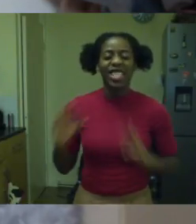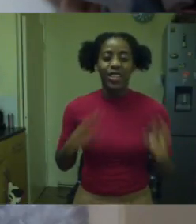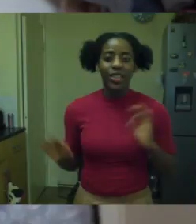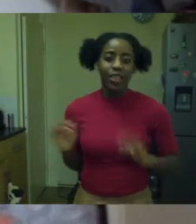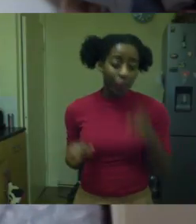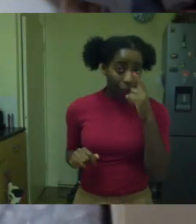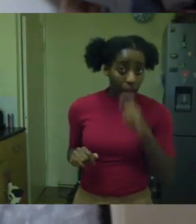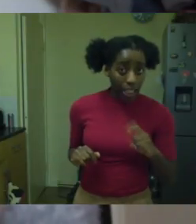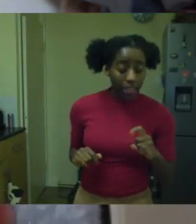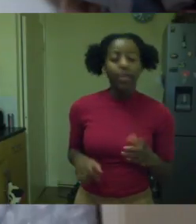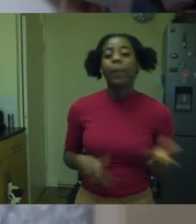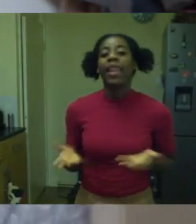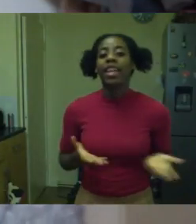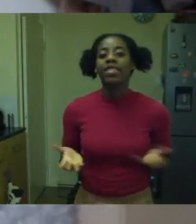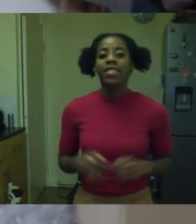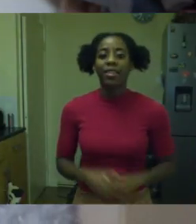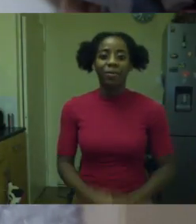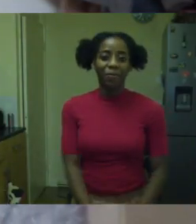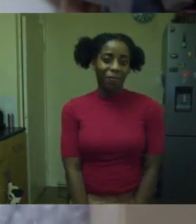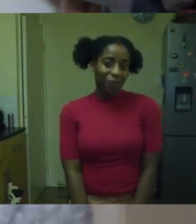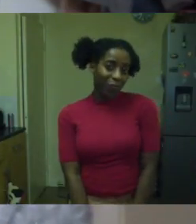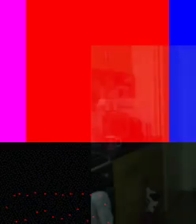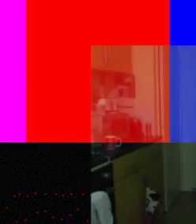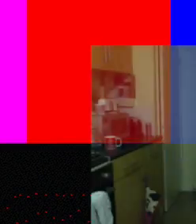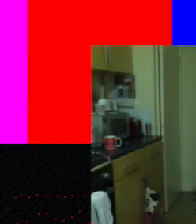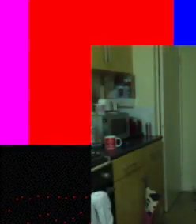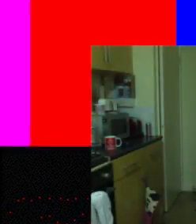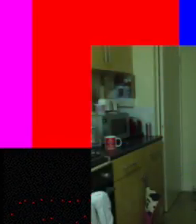going to be on how to find plays for black and Asian actors.